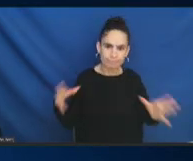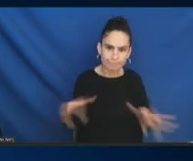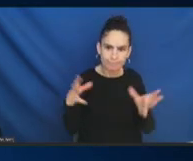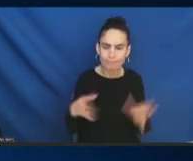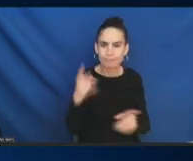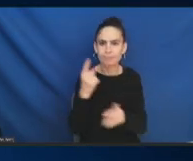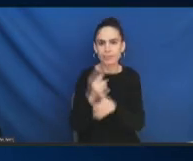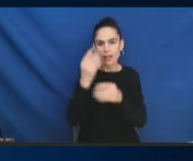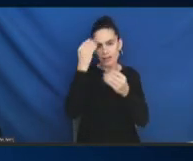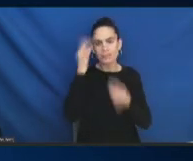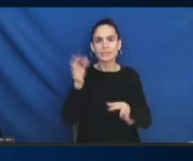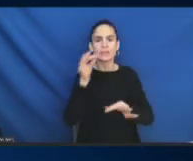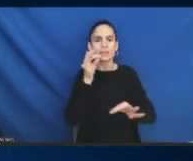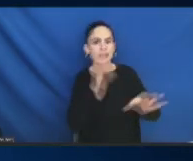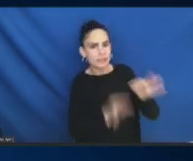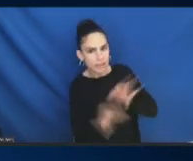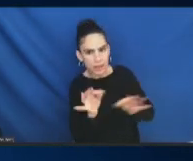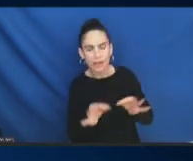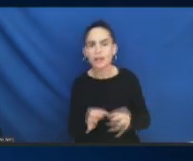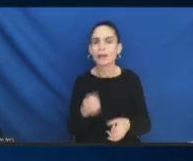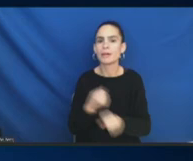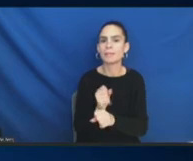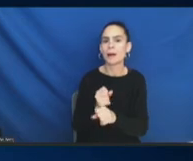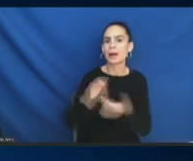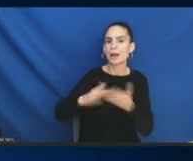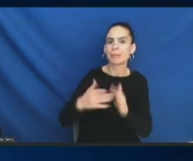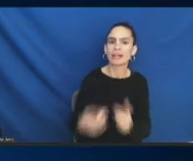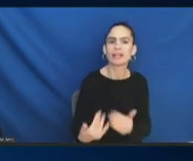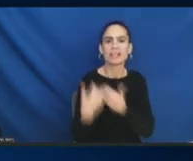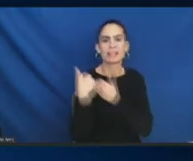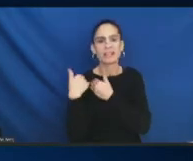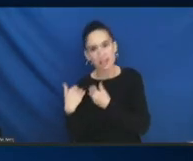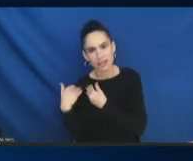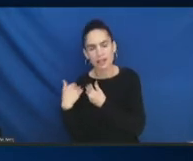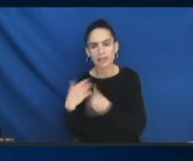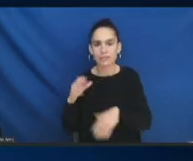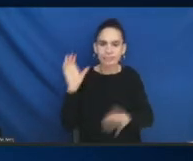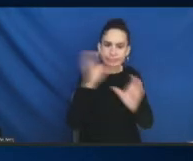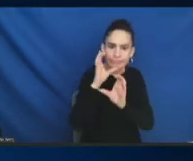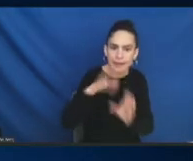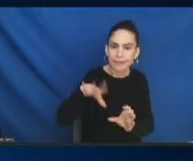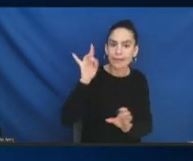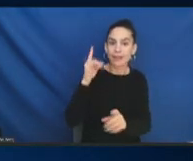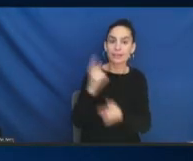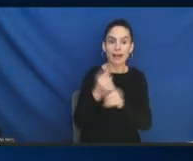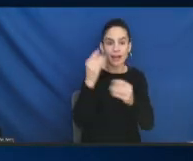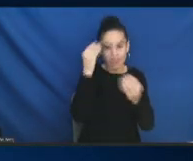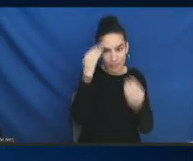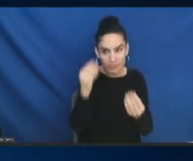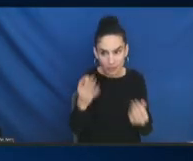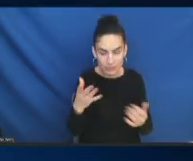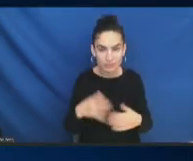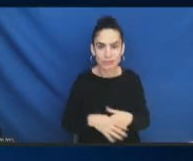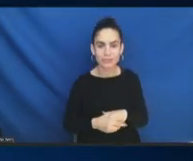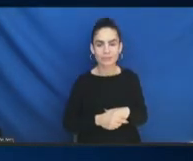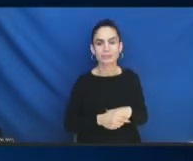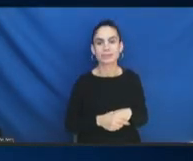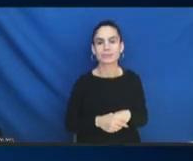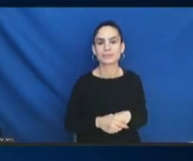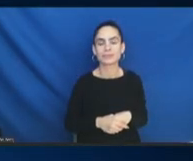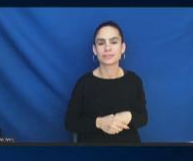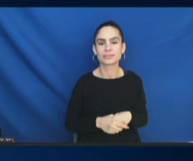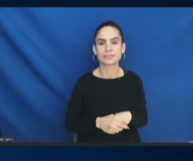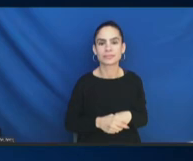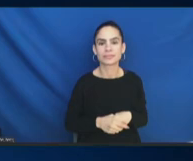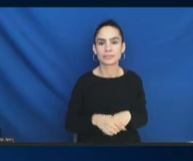community to come find the information? Grace Harris- Yeah, Sarah, I think that's a, that's a great point and